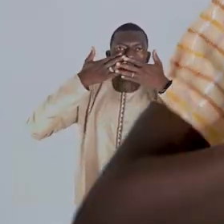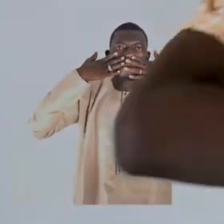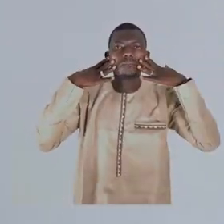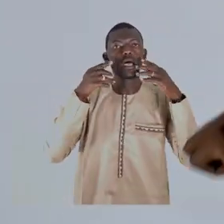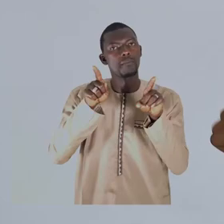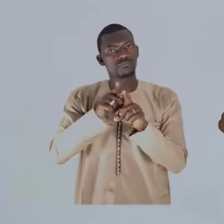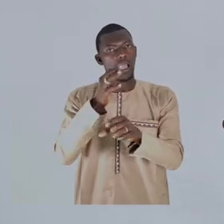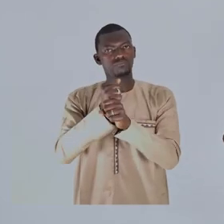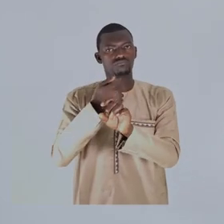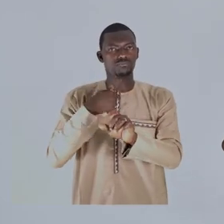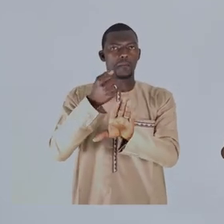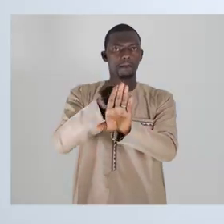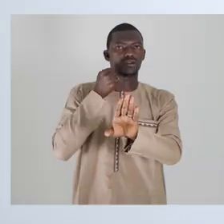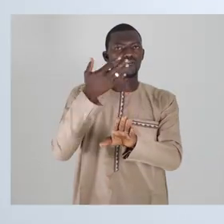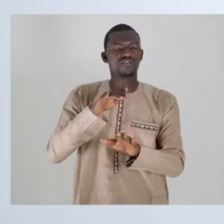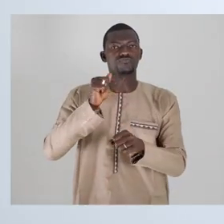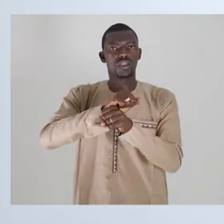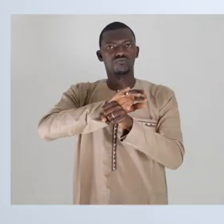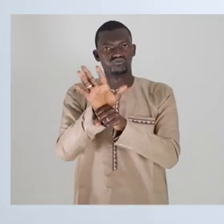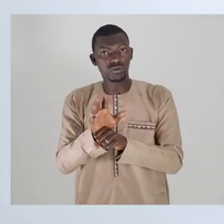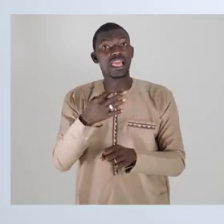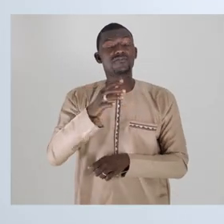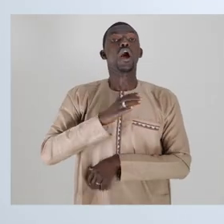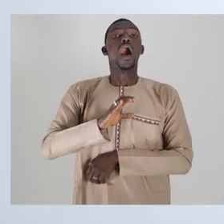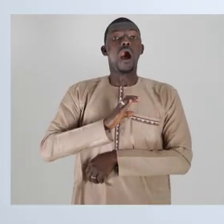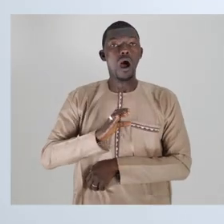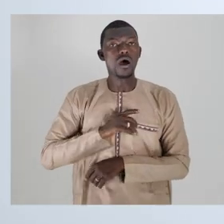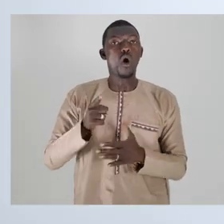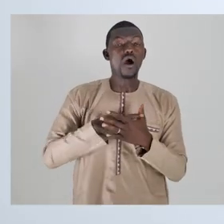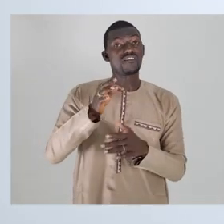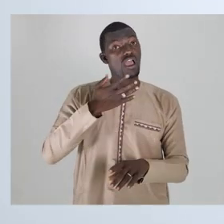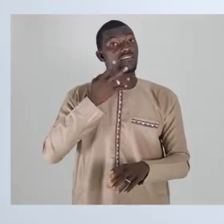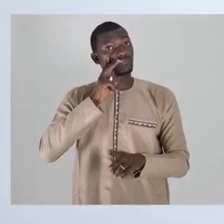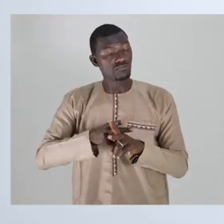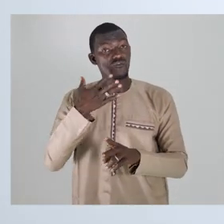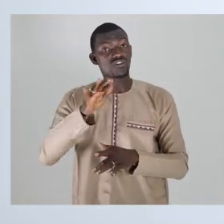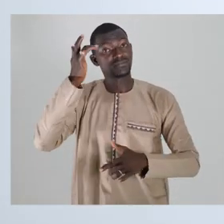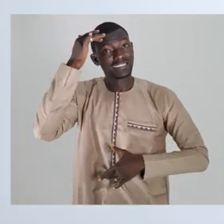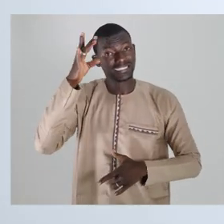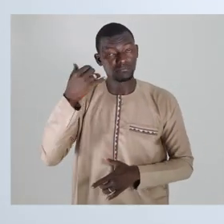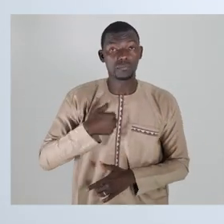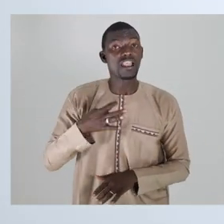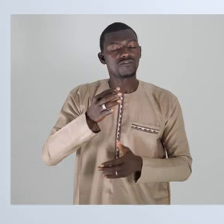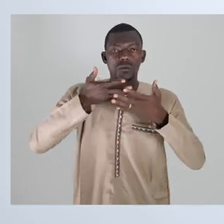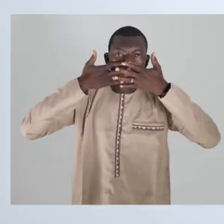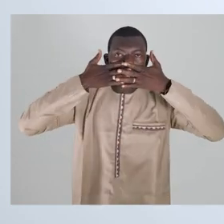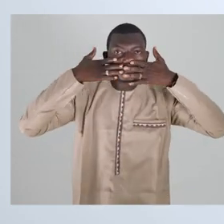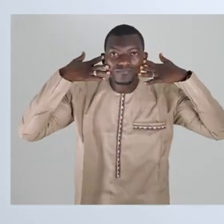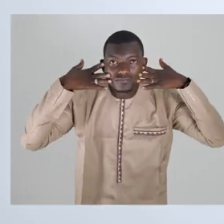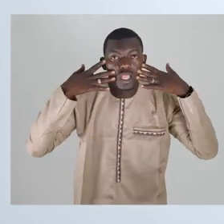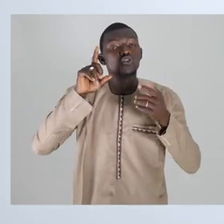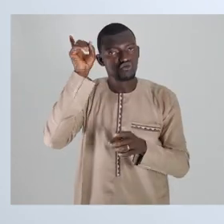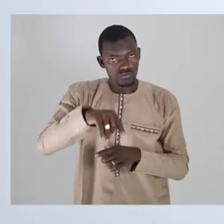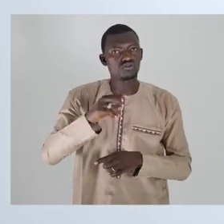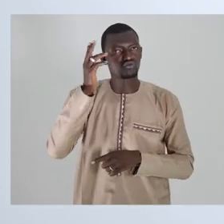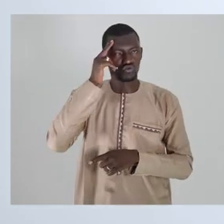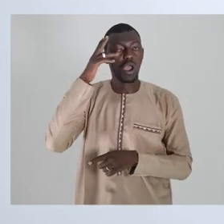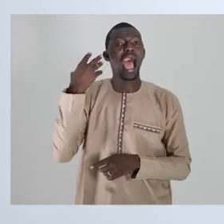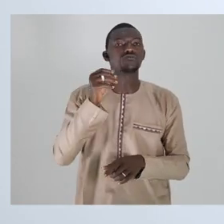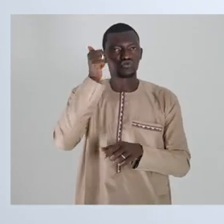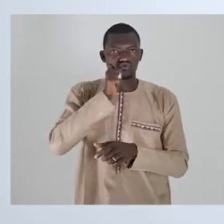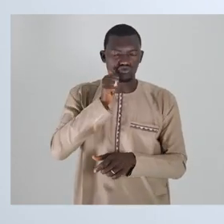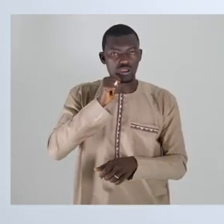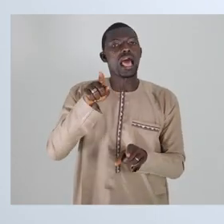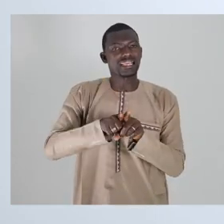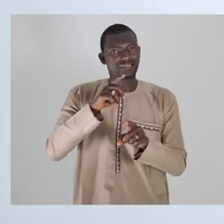keep me safe from the virus. Only wear a mask if you are coughing or sneezing or if you are taking care of a sick person. If you wear a mask,